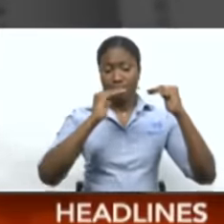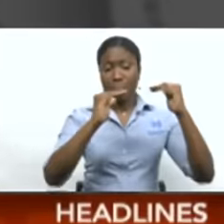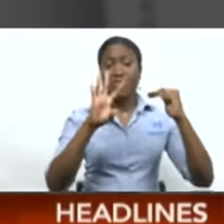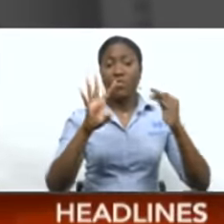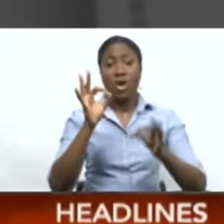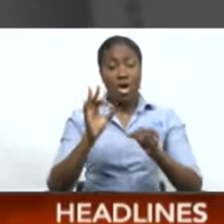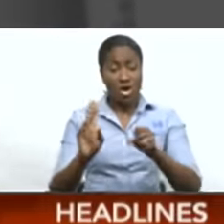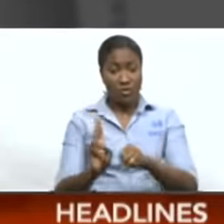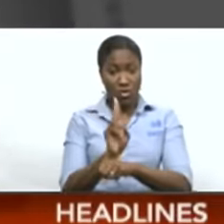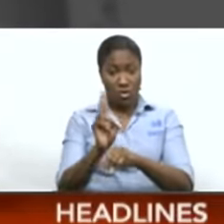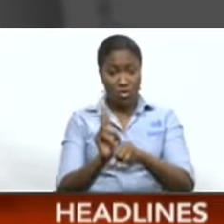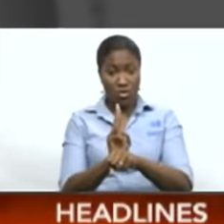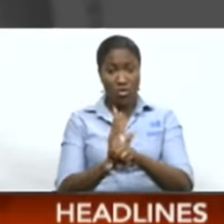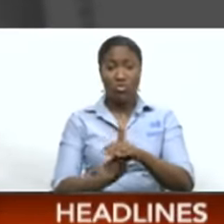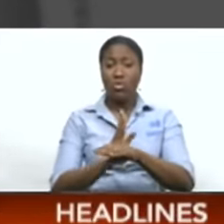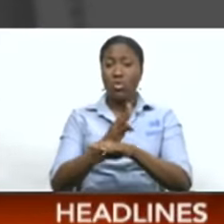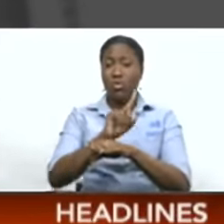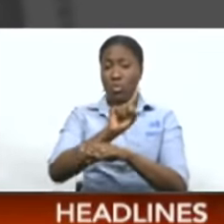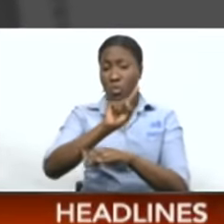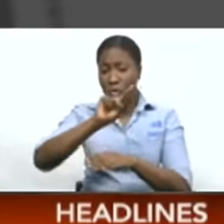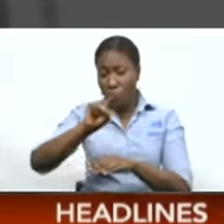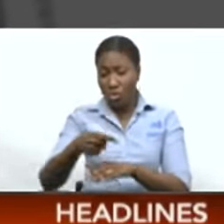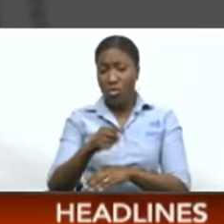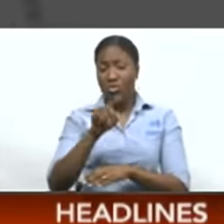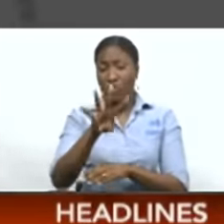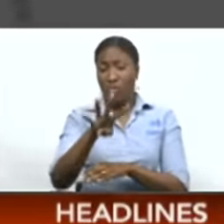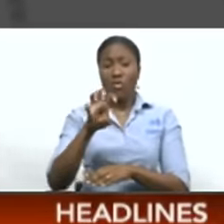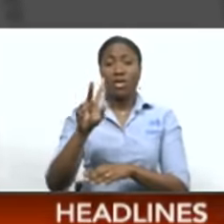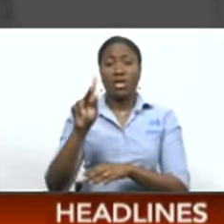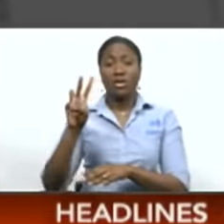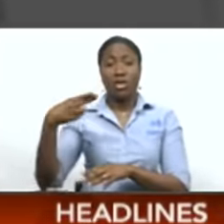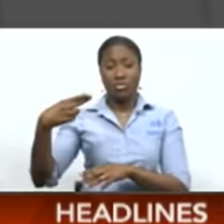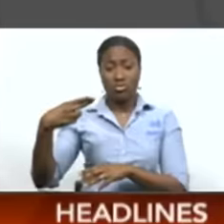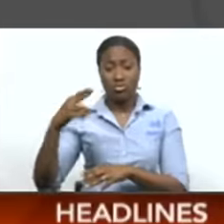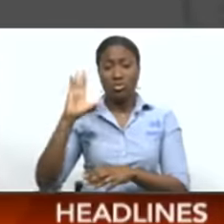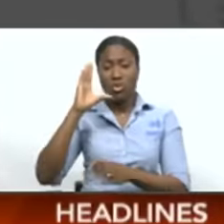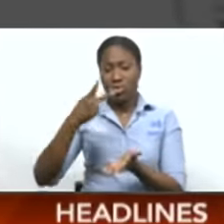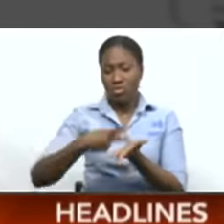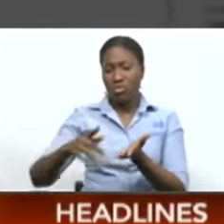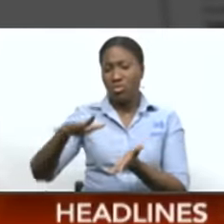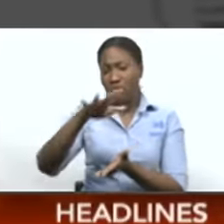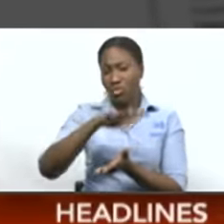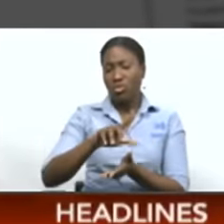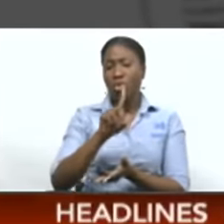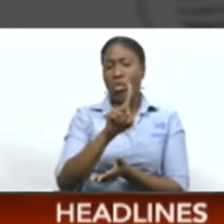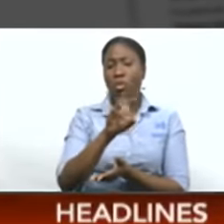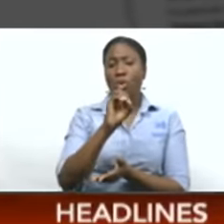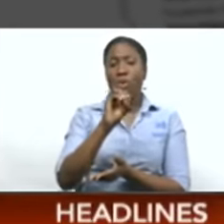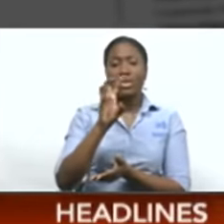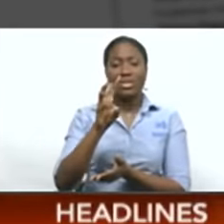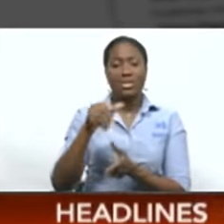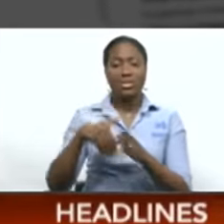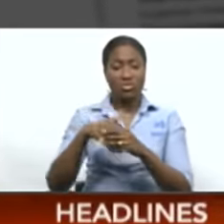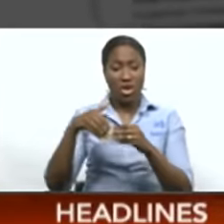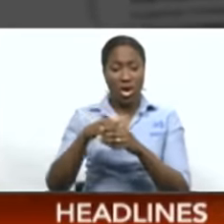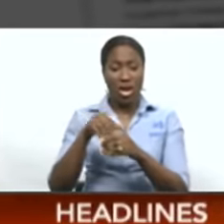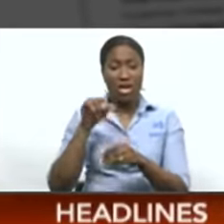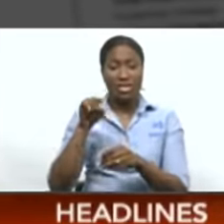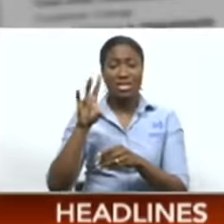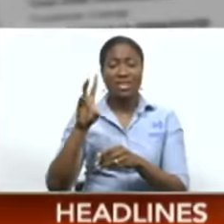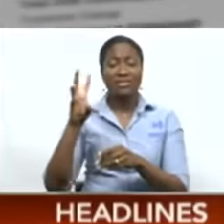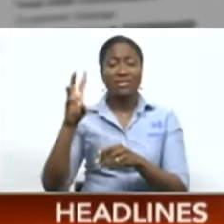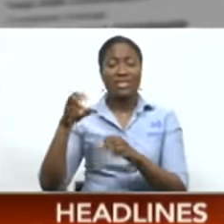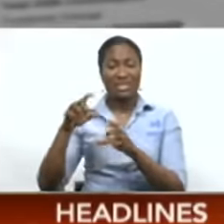1,400 kilowatt hours. And using that tier's rate, it will work out to around $106.76.